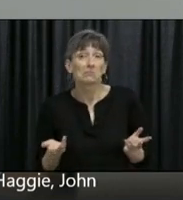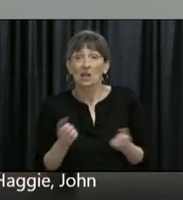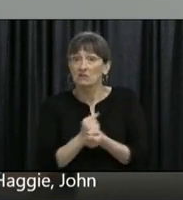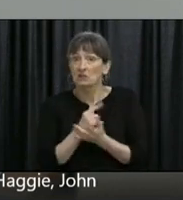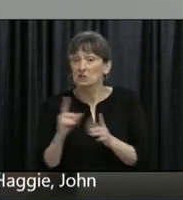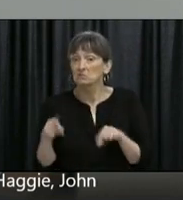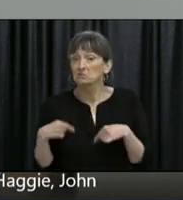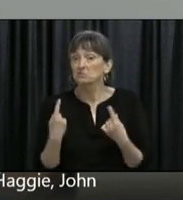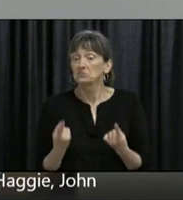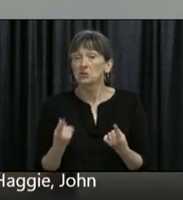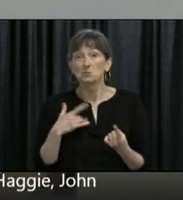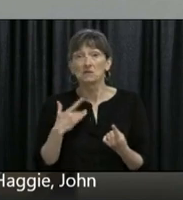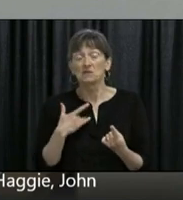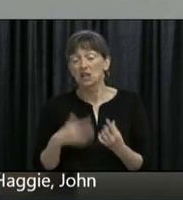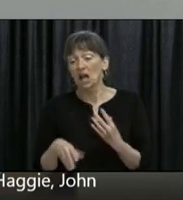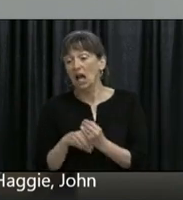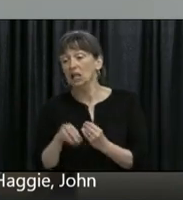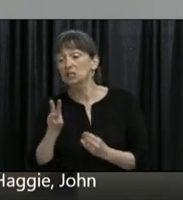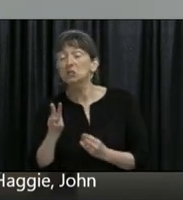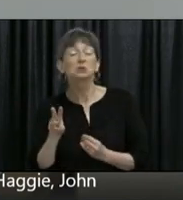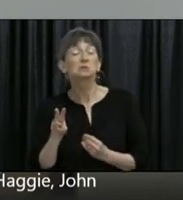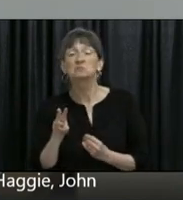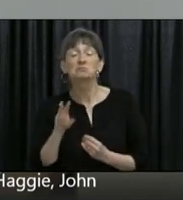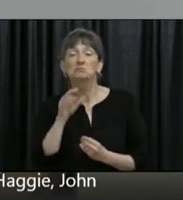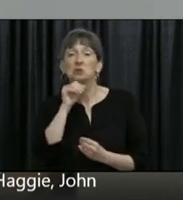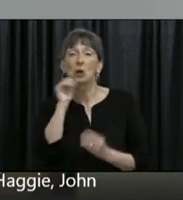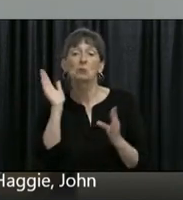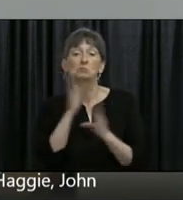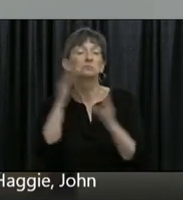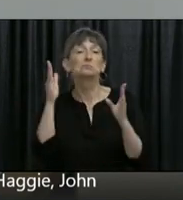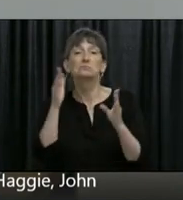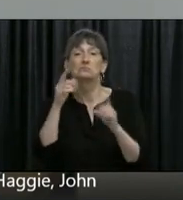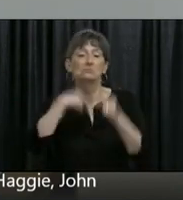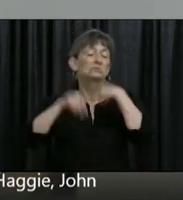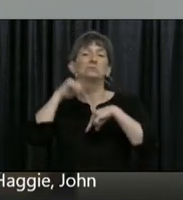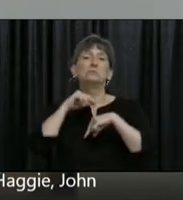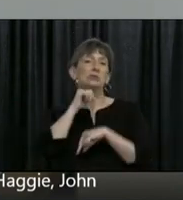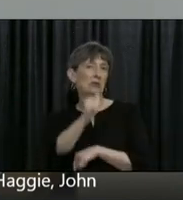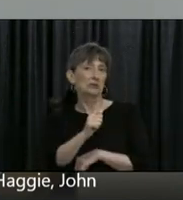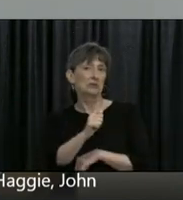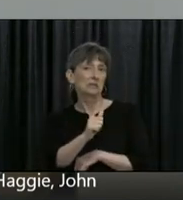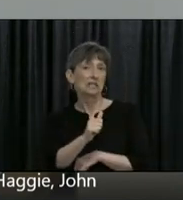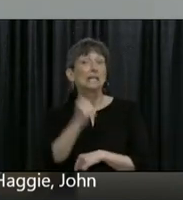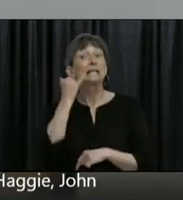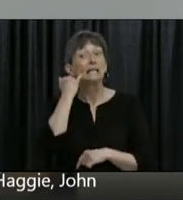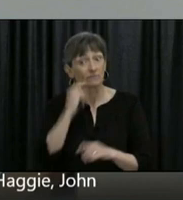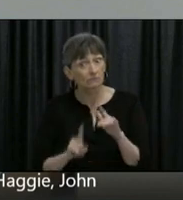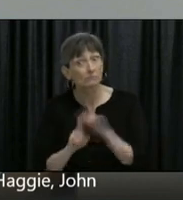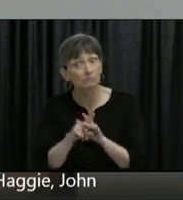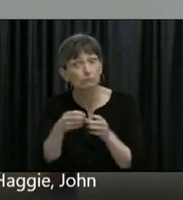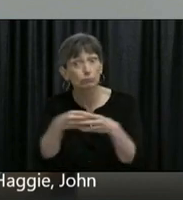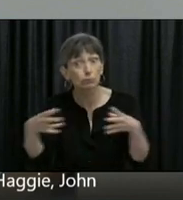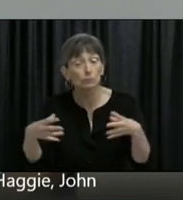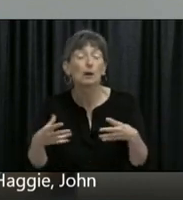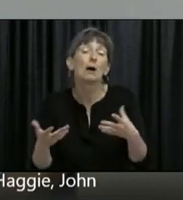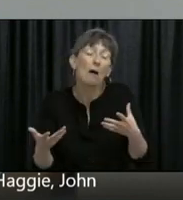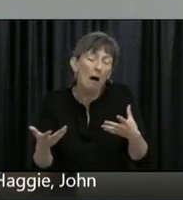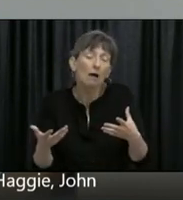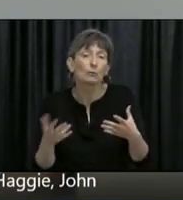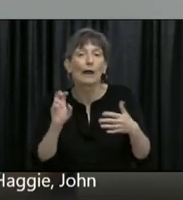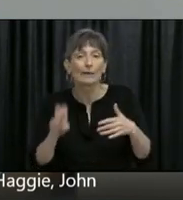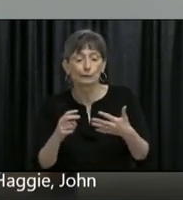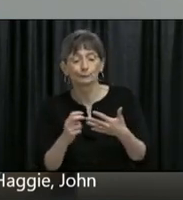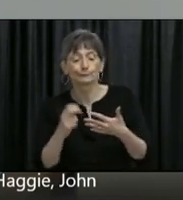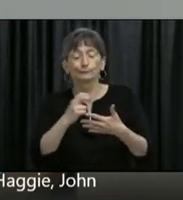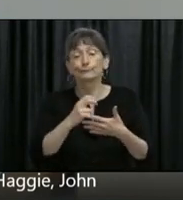this will not lead to difficulties. And we won't have to go backwards as other provinces have had to with some of their measures lately.